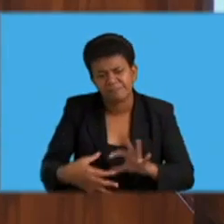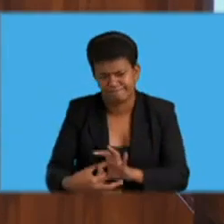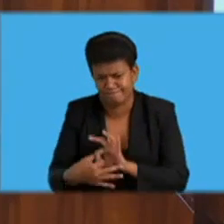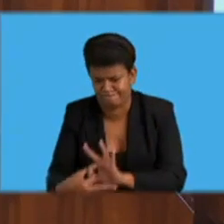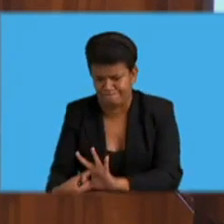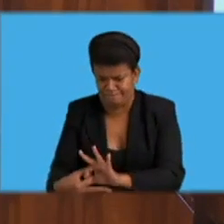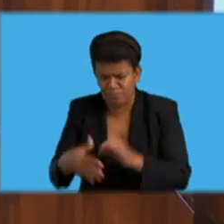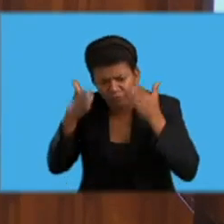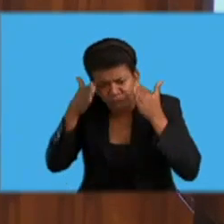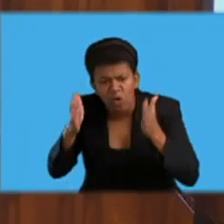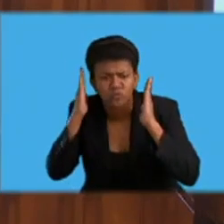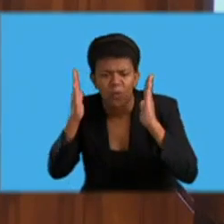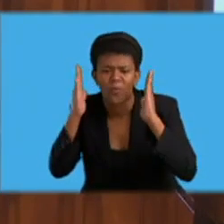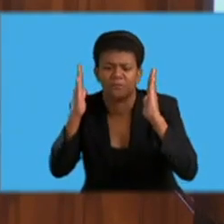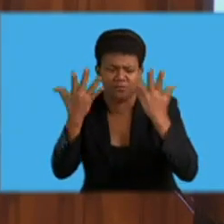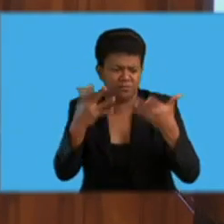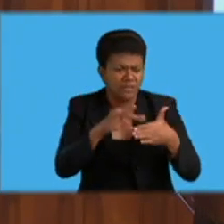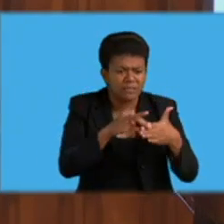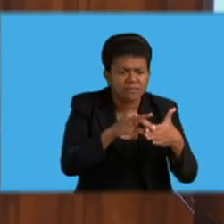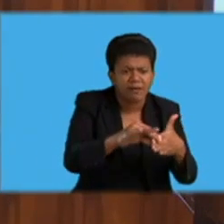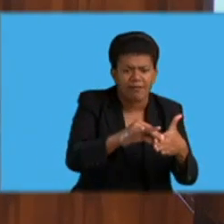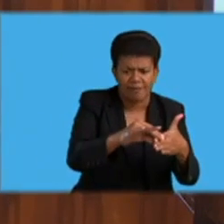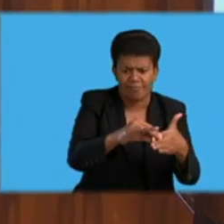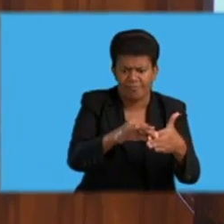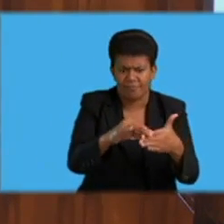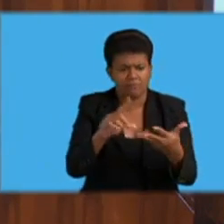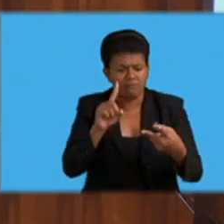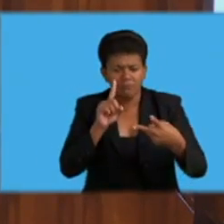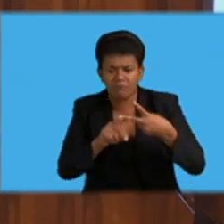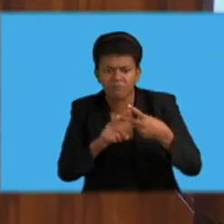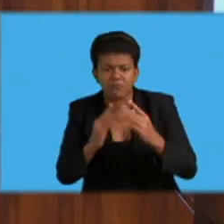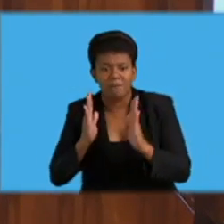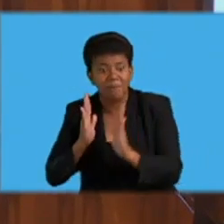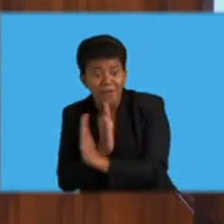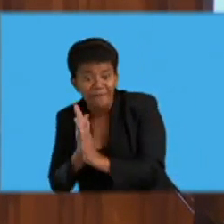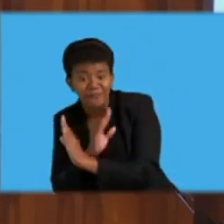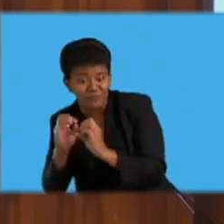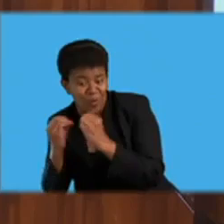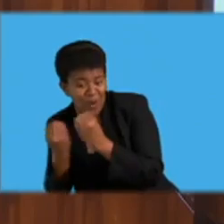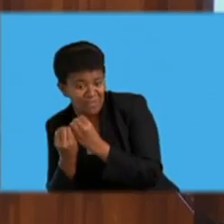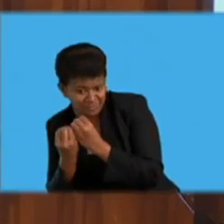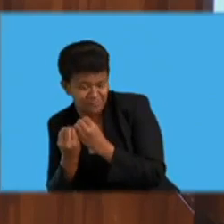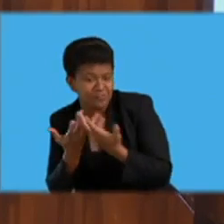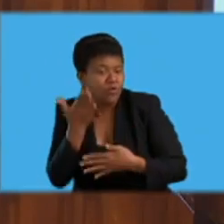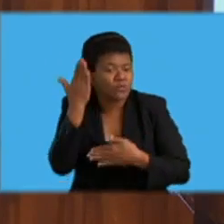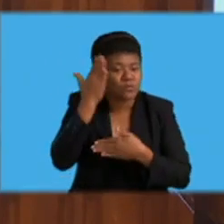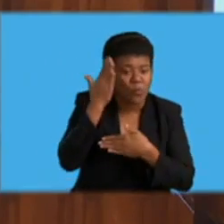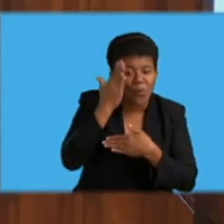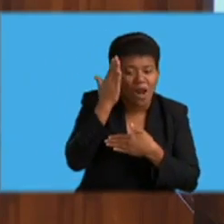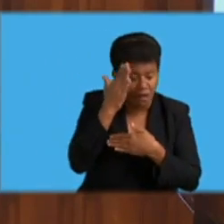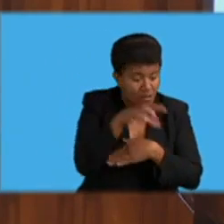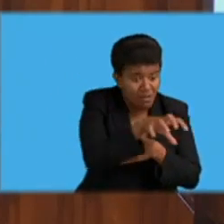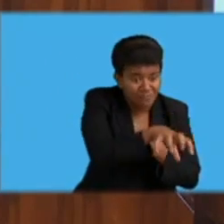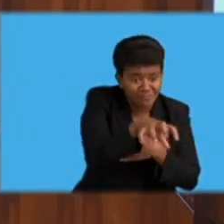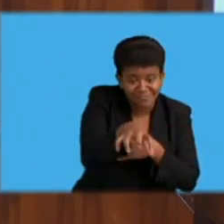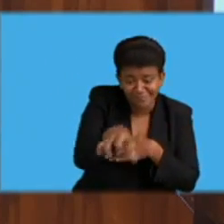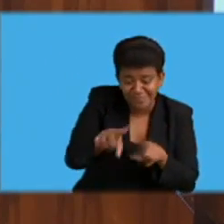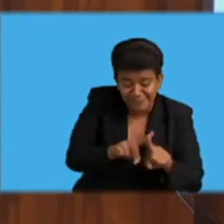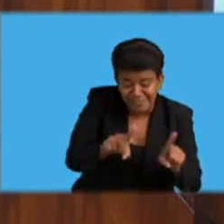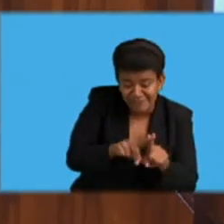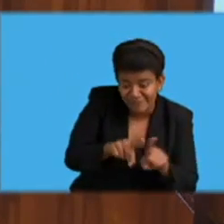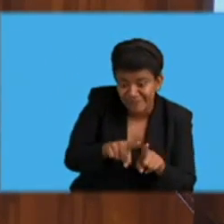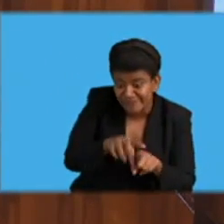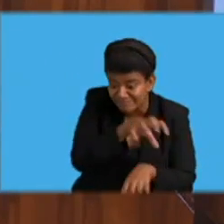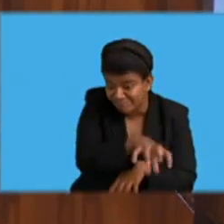organizations, the private sector, schools, and even here, right